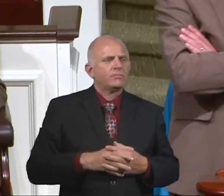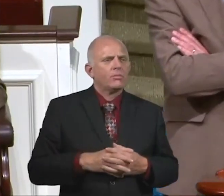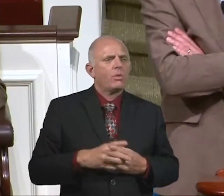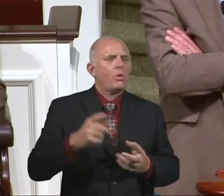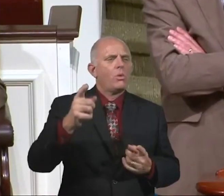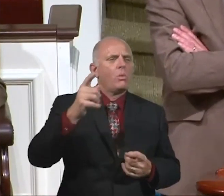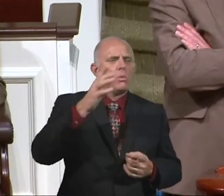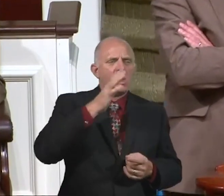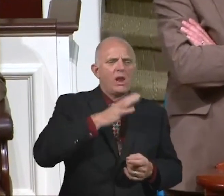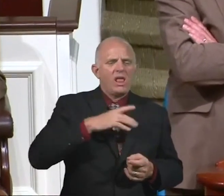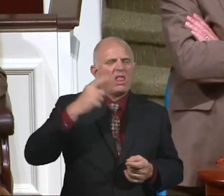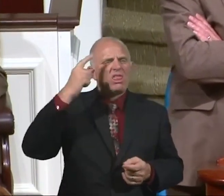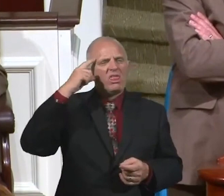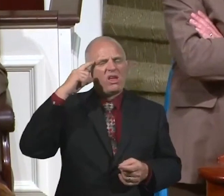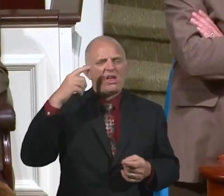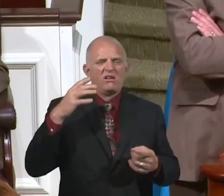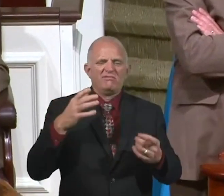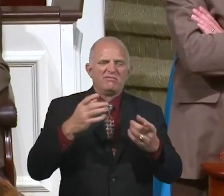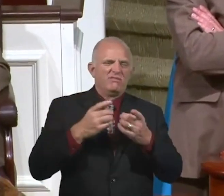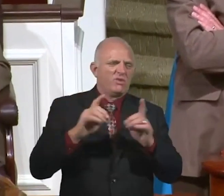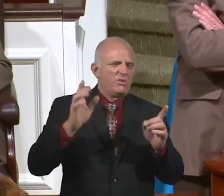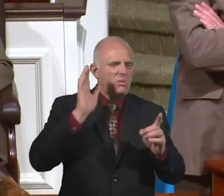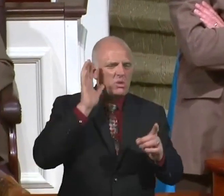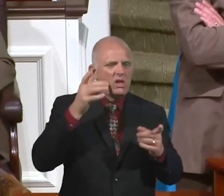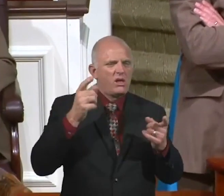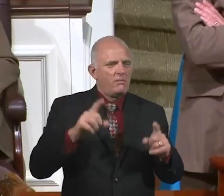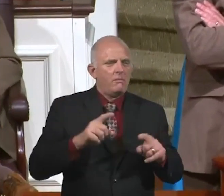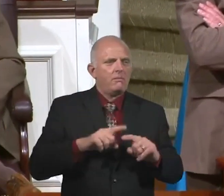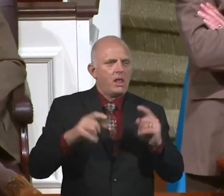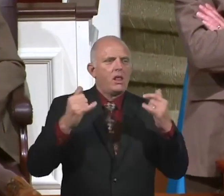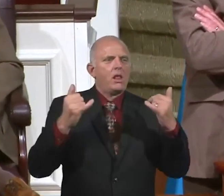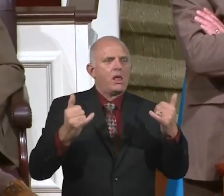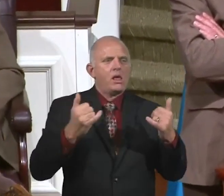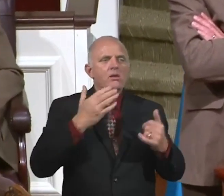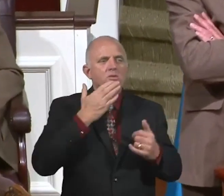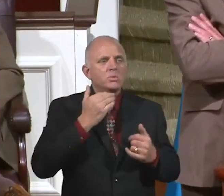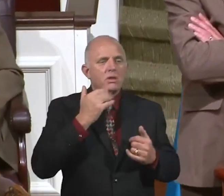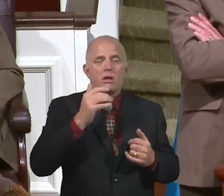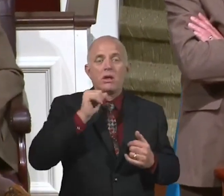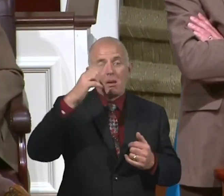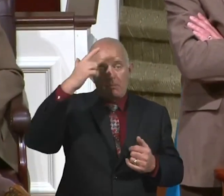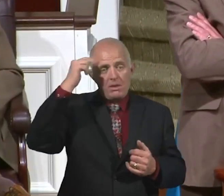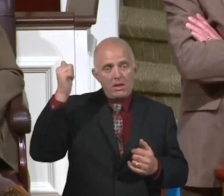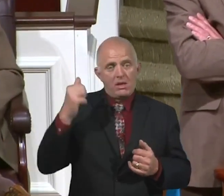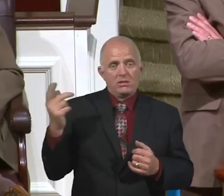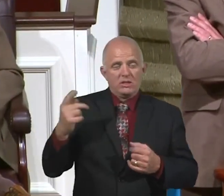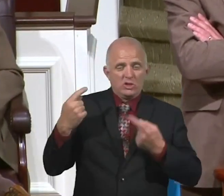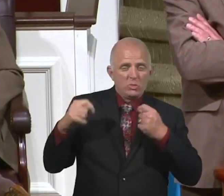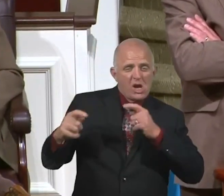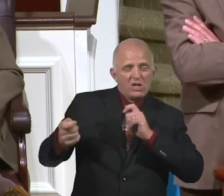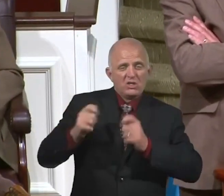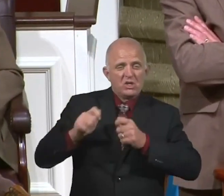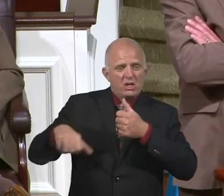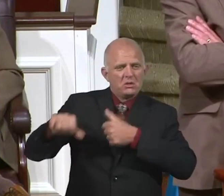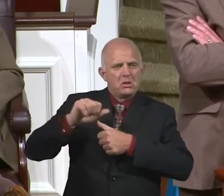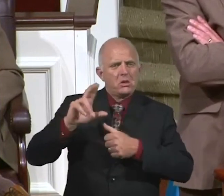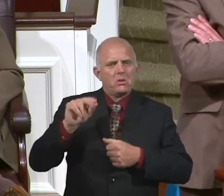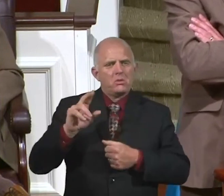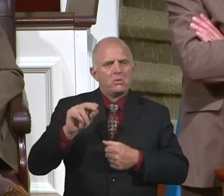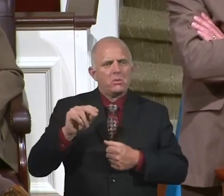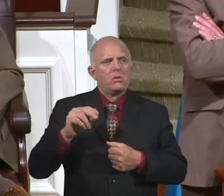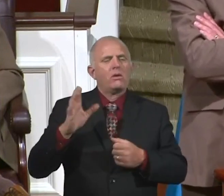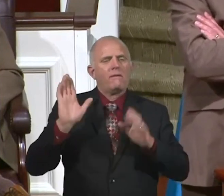sweetness, there's a joy, there's a testimony. And it wasn't because either one of them tried to change each other. They just began to walk with God